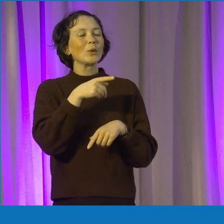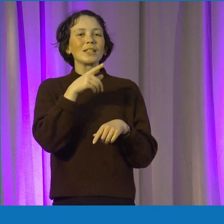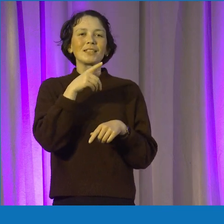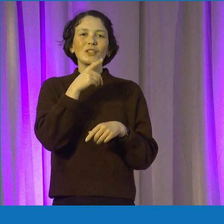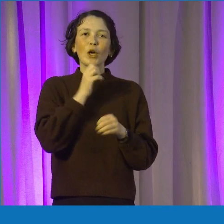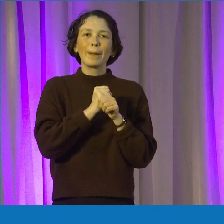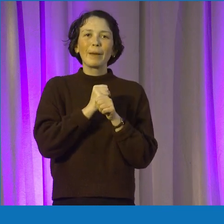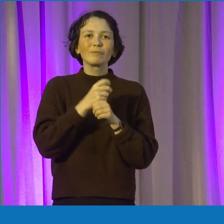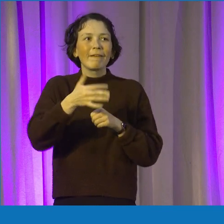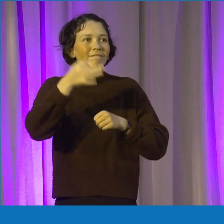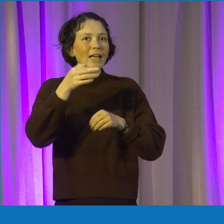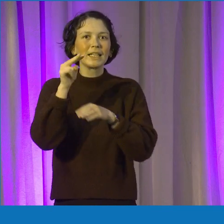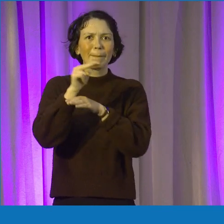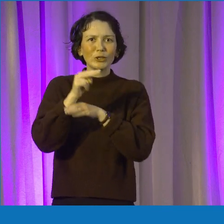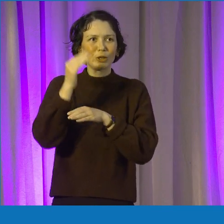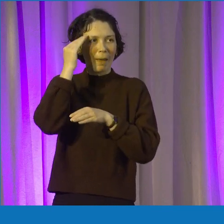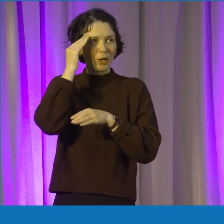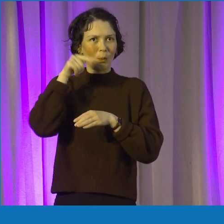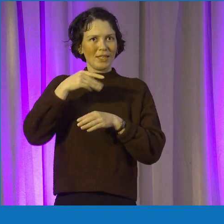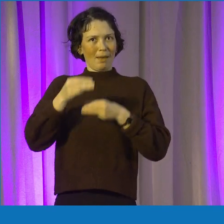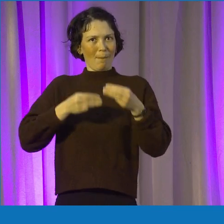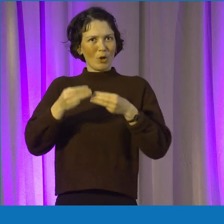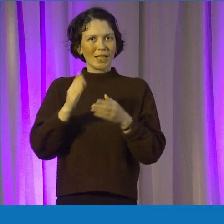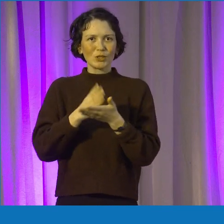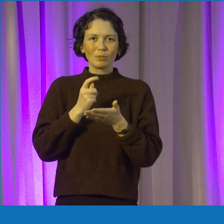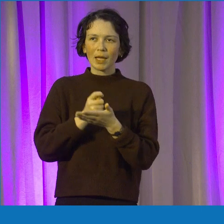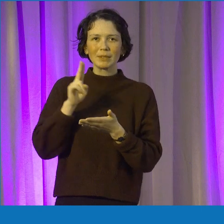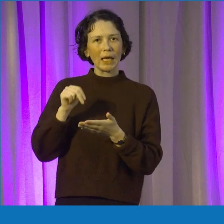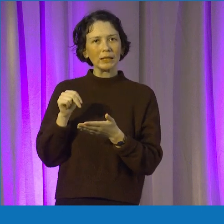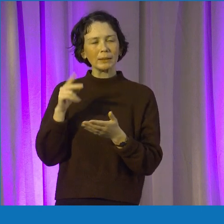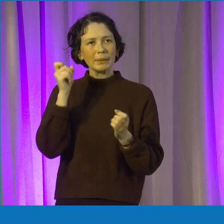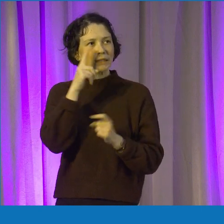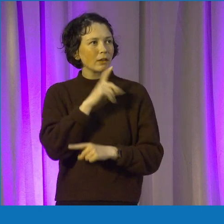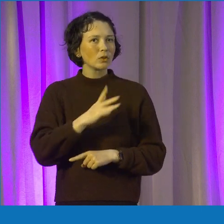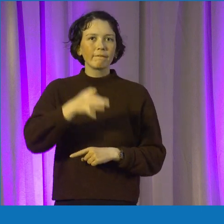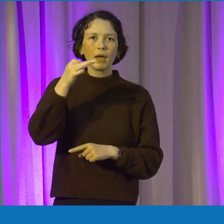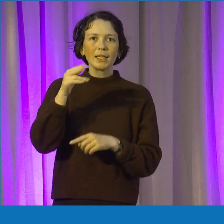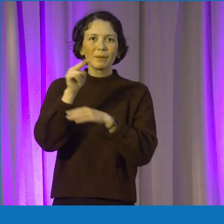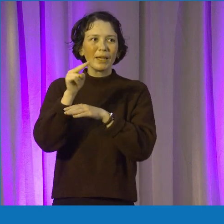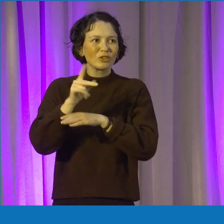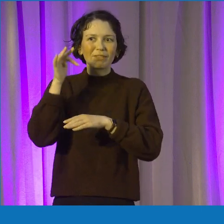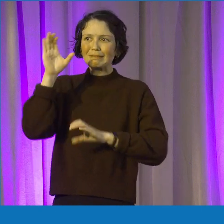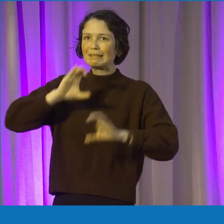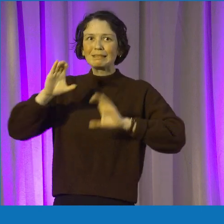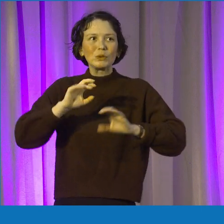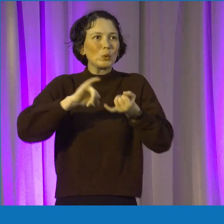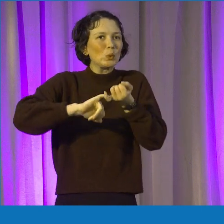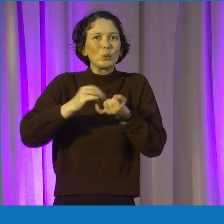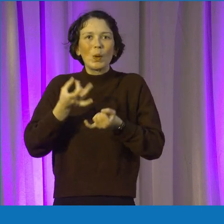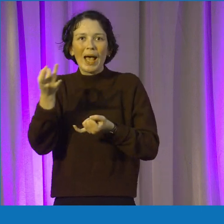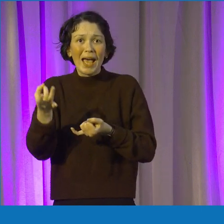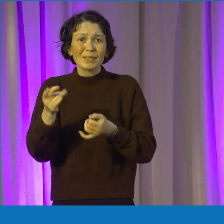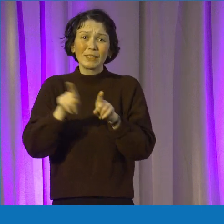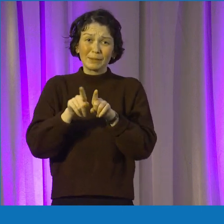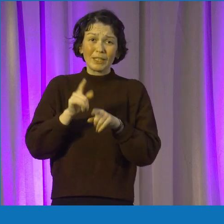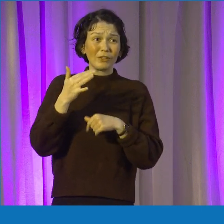important. And I know that finding a mentor can be a daunting task if you're looking for it in general, but even especially in the space of entrepreneurship, finding someone